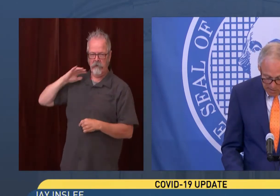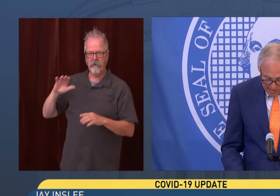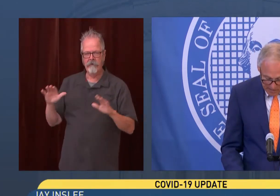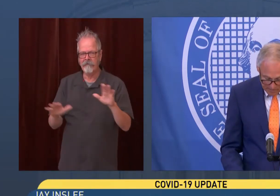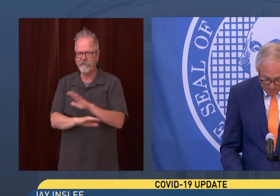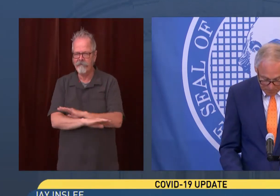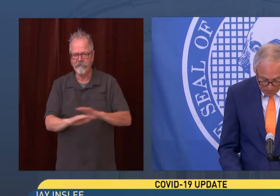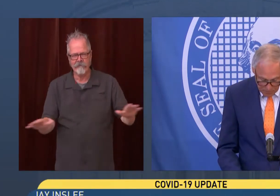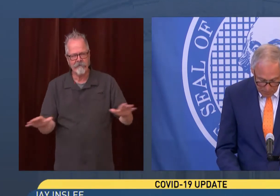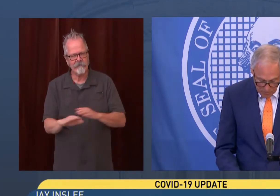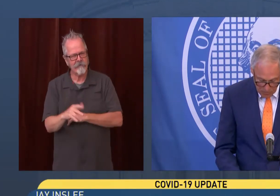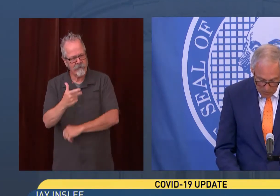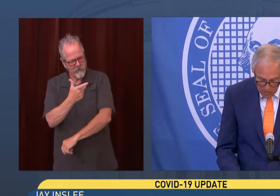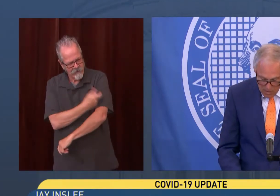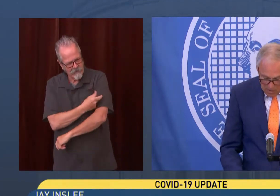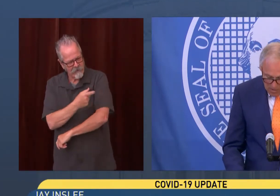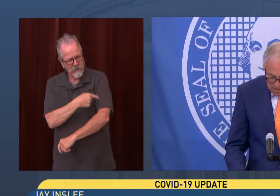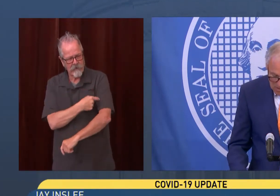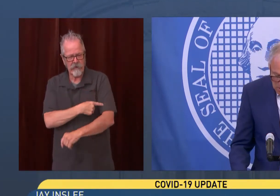decision making.